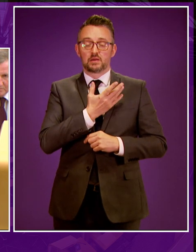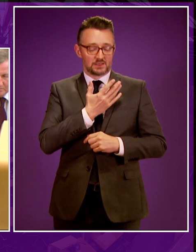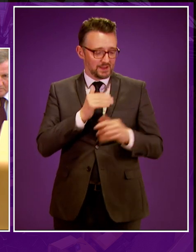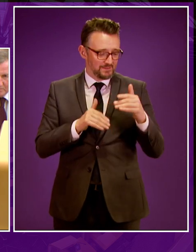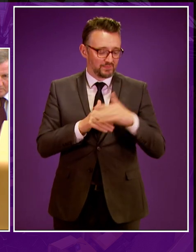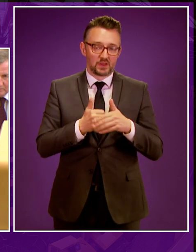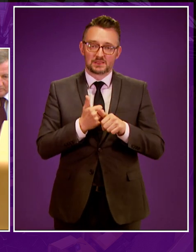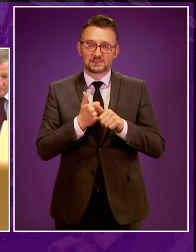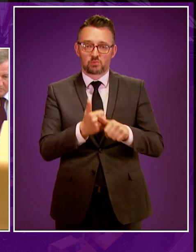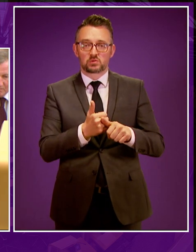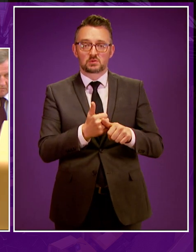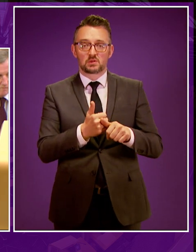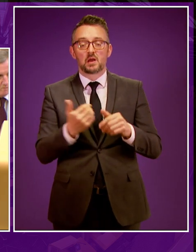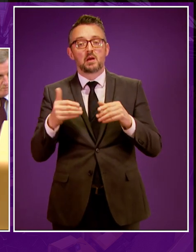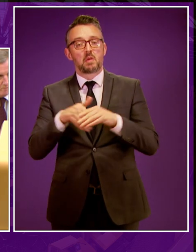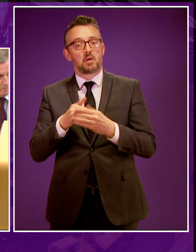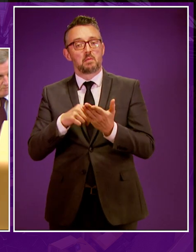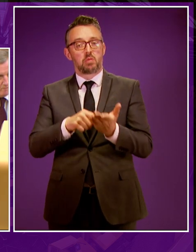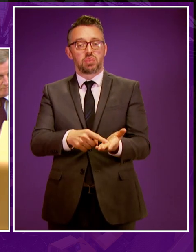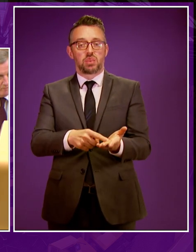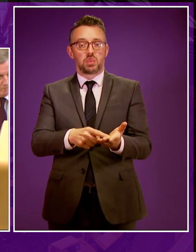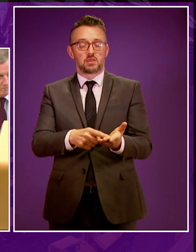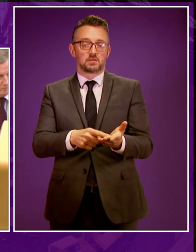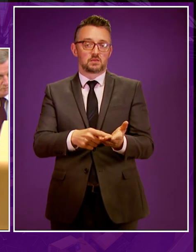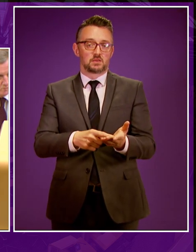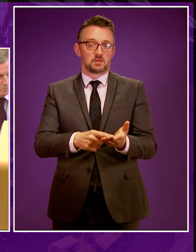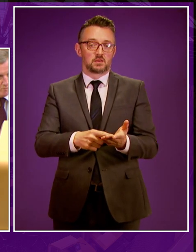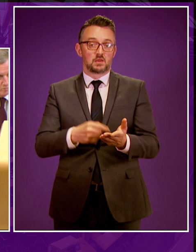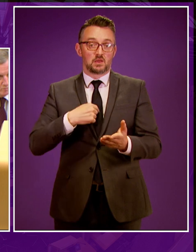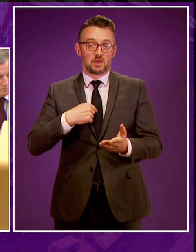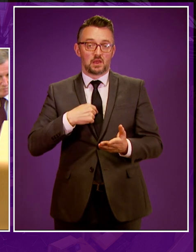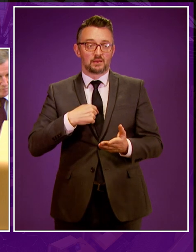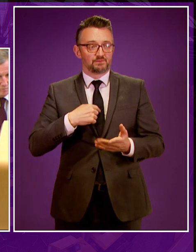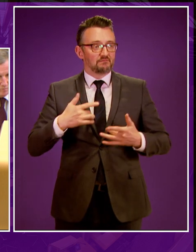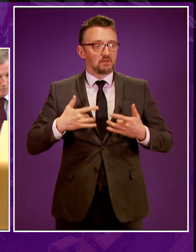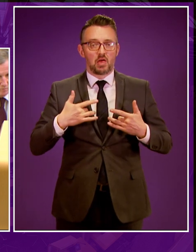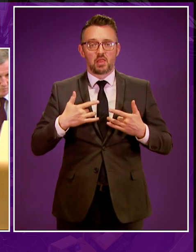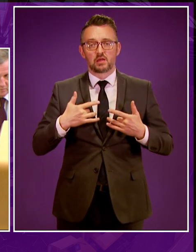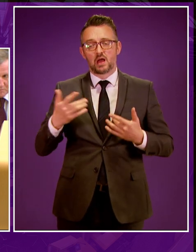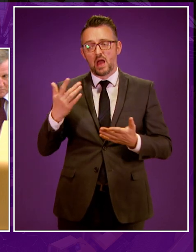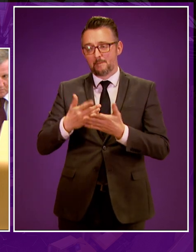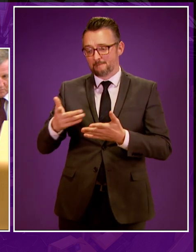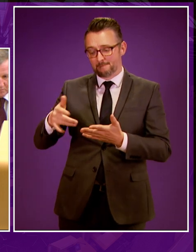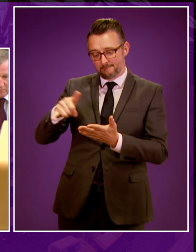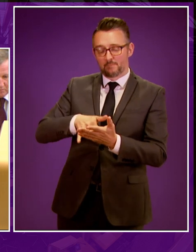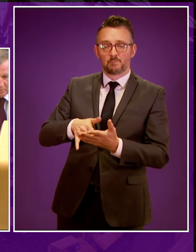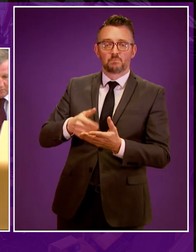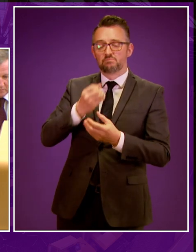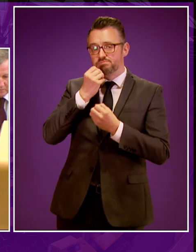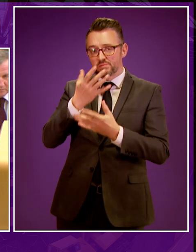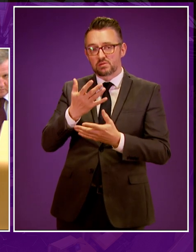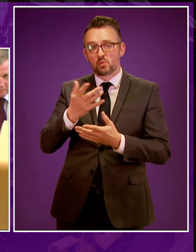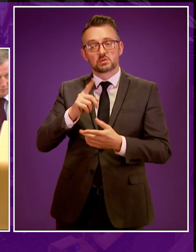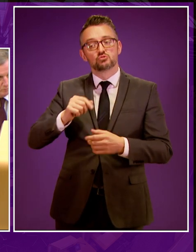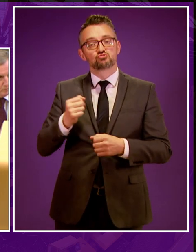supported the Members' Bill put forward by my colleague Claudia Beamish. I think it has been undoubtedly very helpful in encouraging